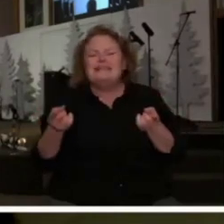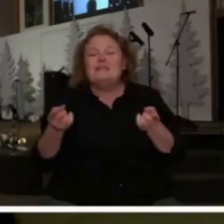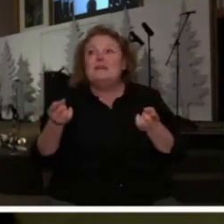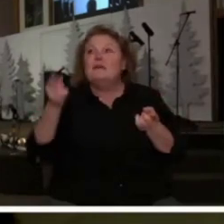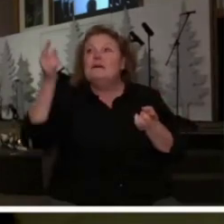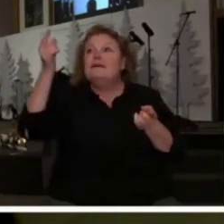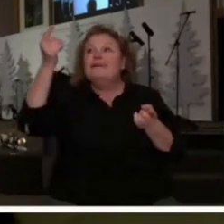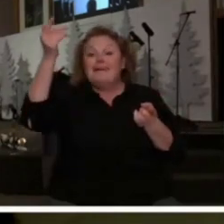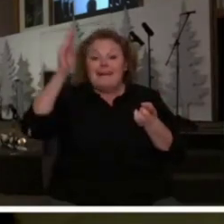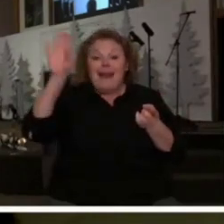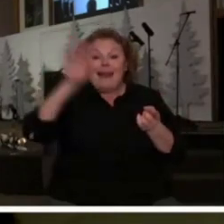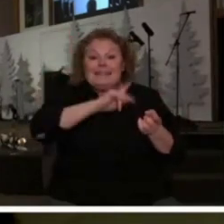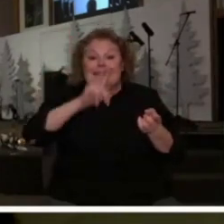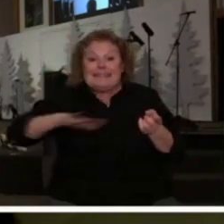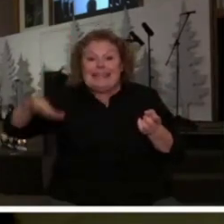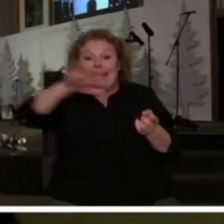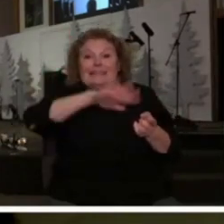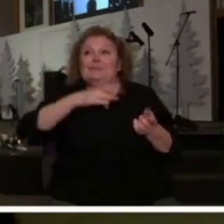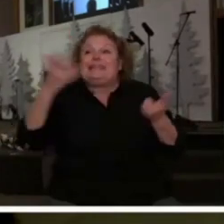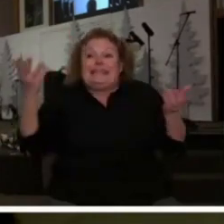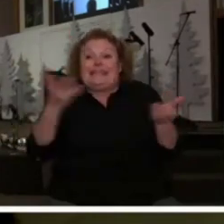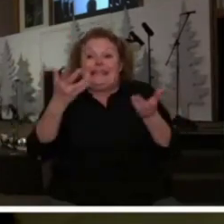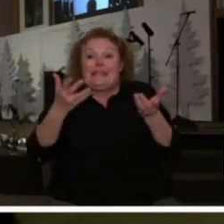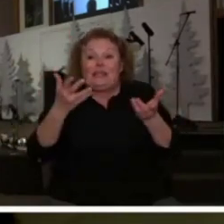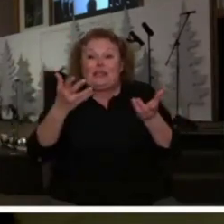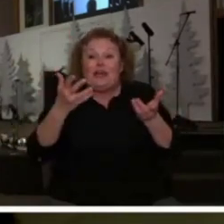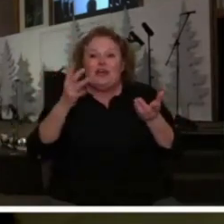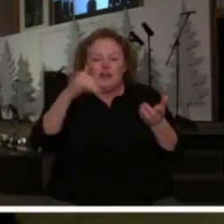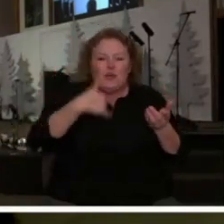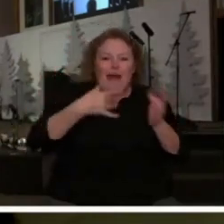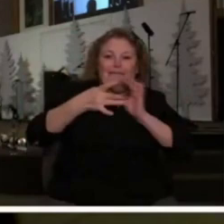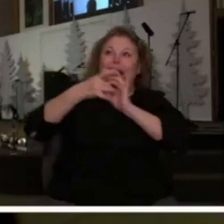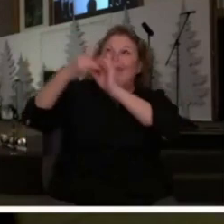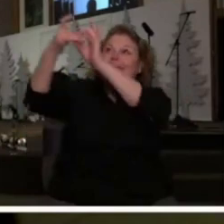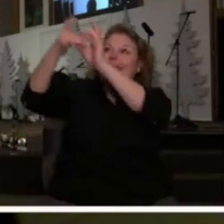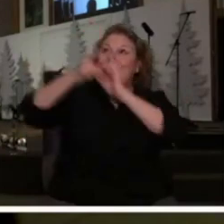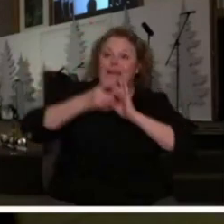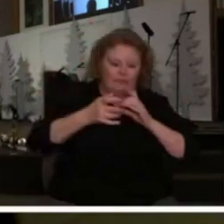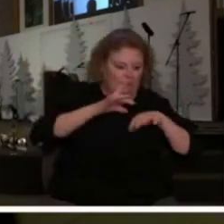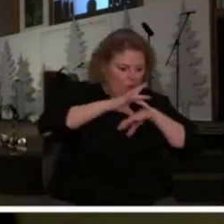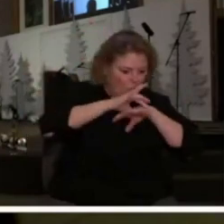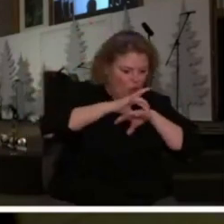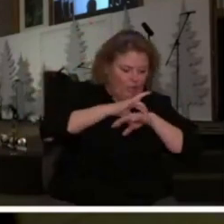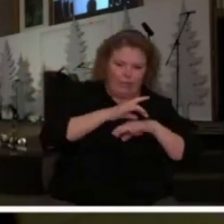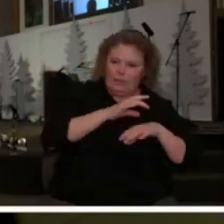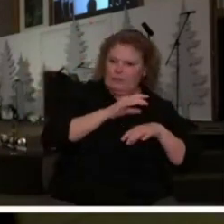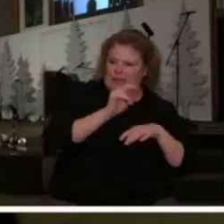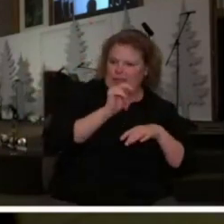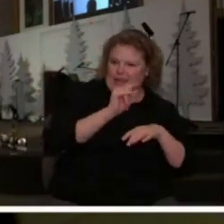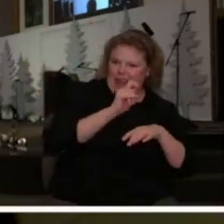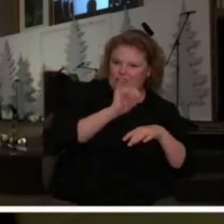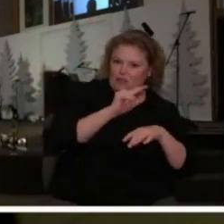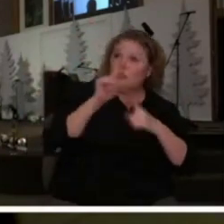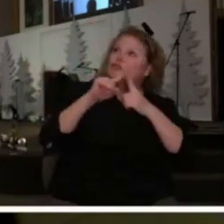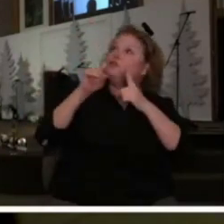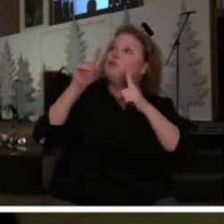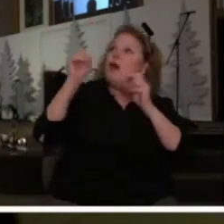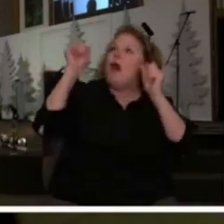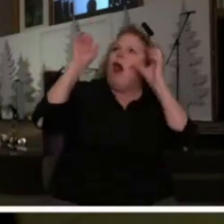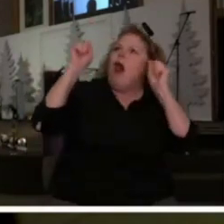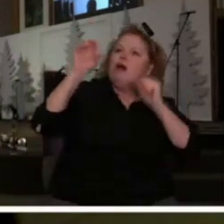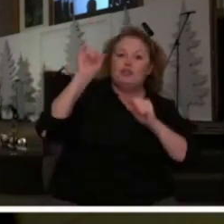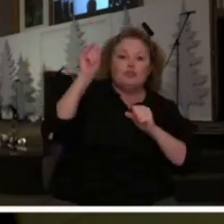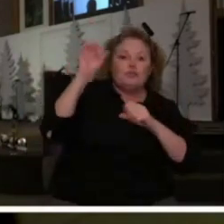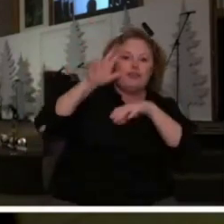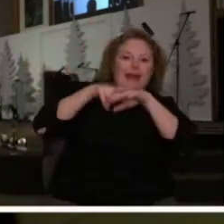is at hand and the portal from the supernatural to the natural is through the altar of your prayer